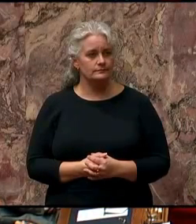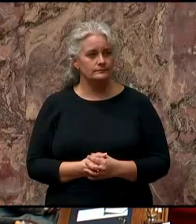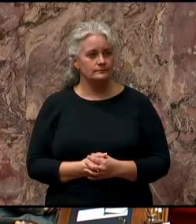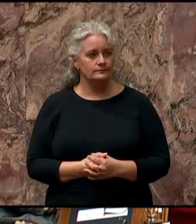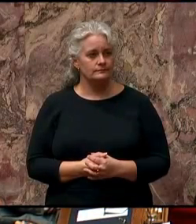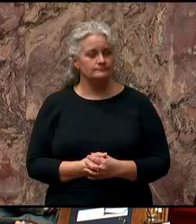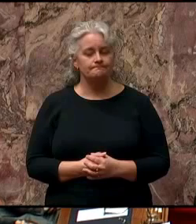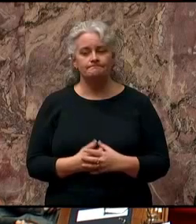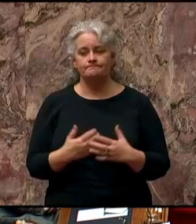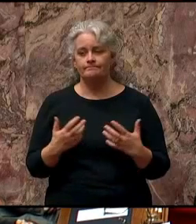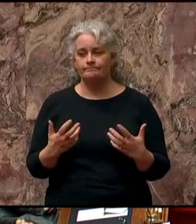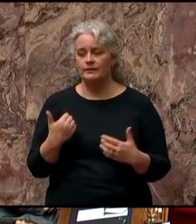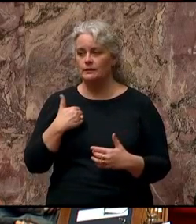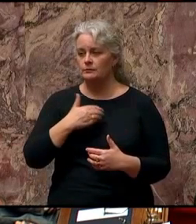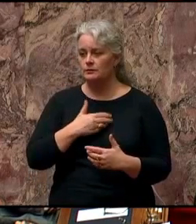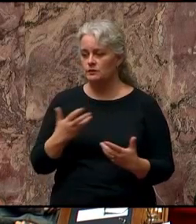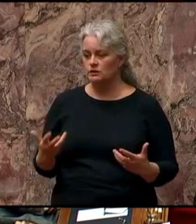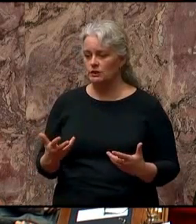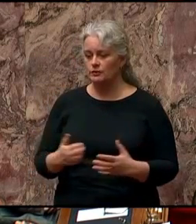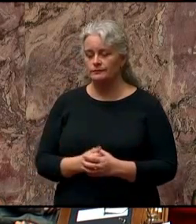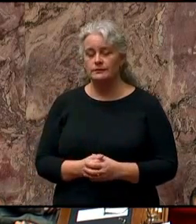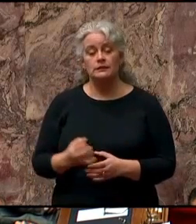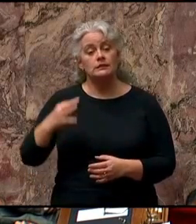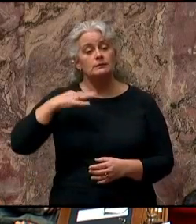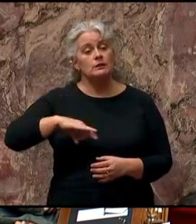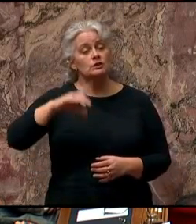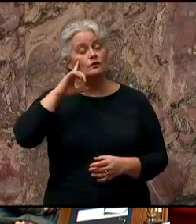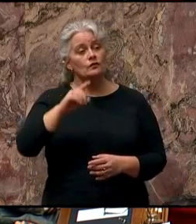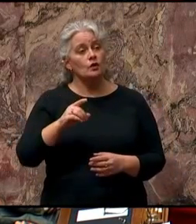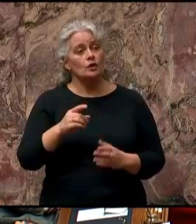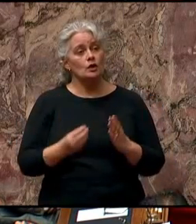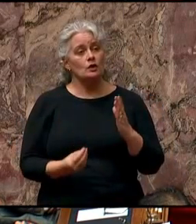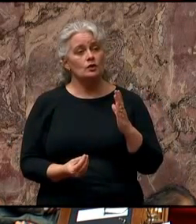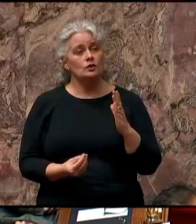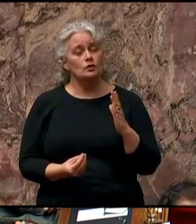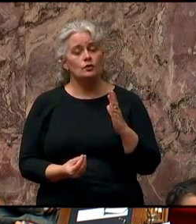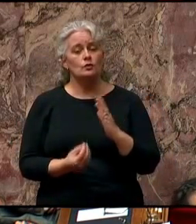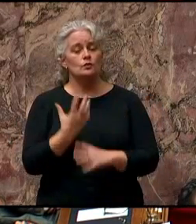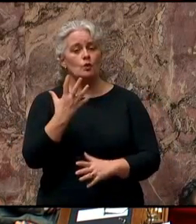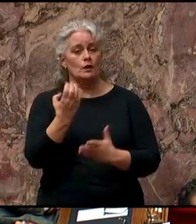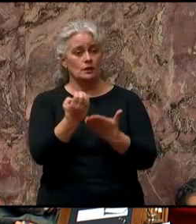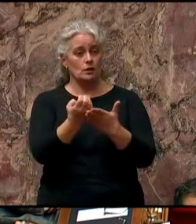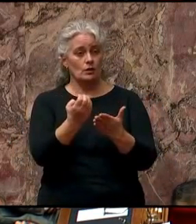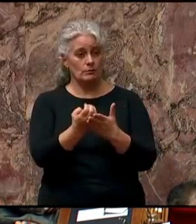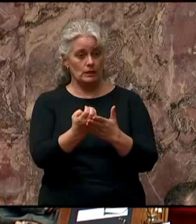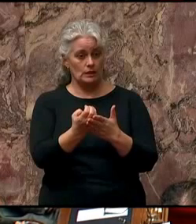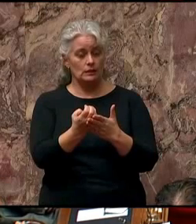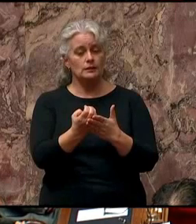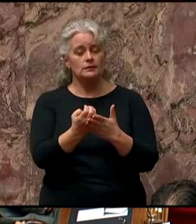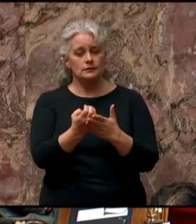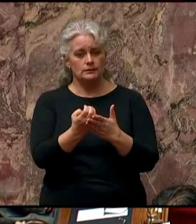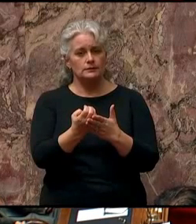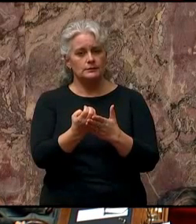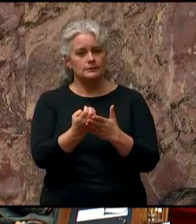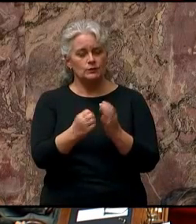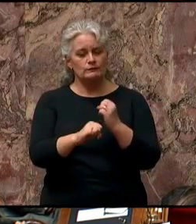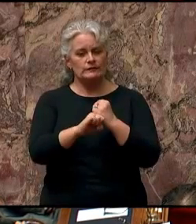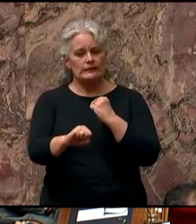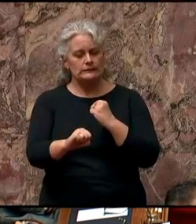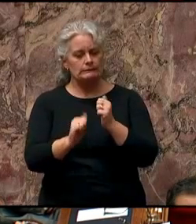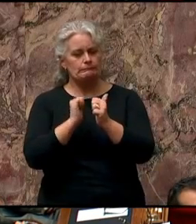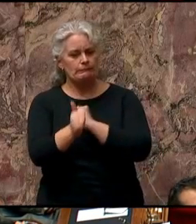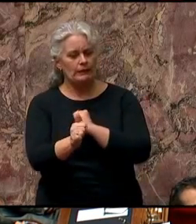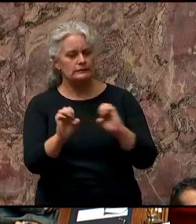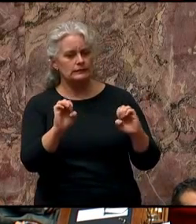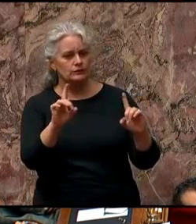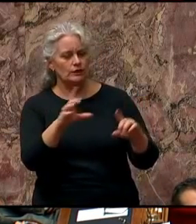Members, the benefits of a growing economy extend beyond skills training and